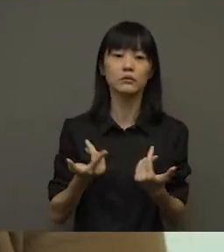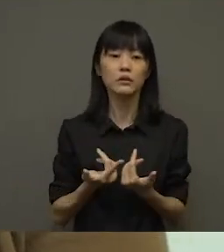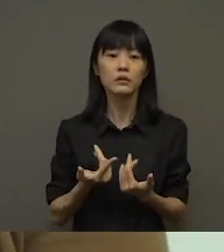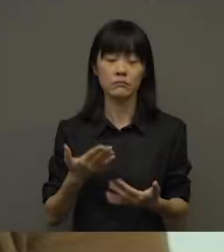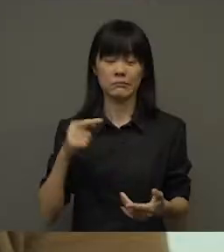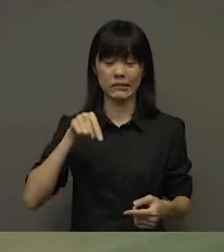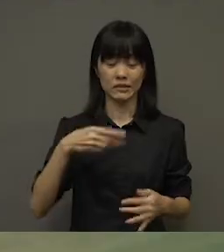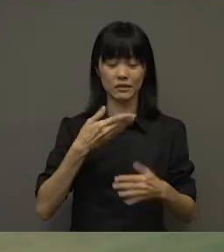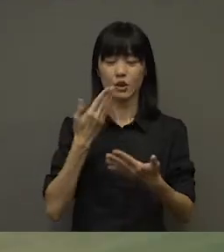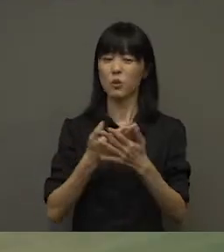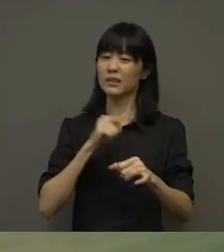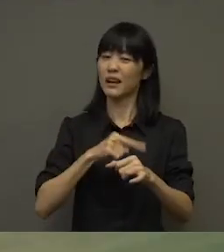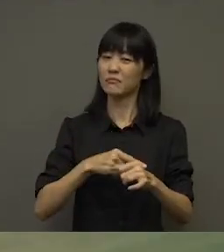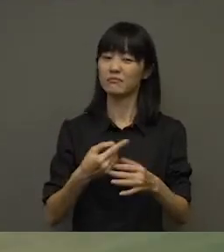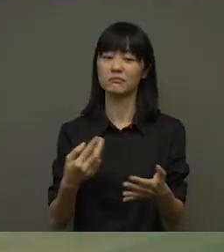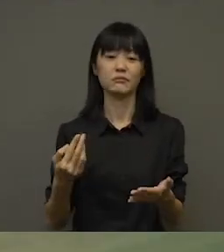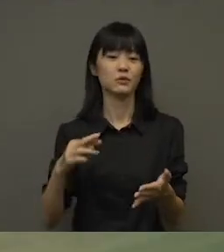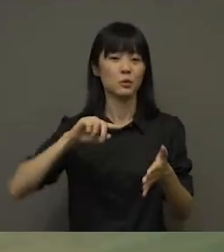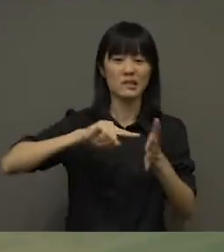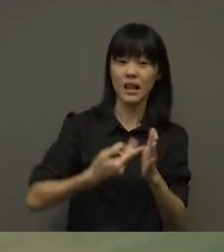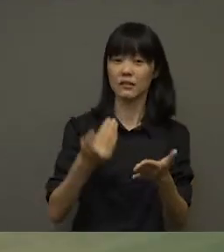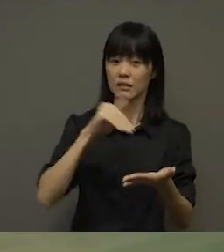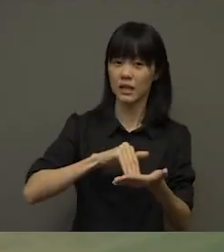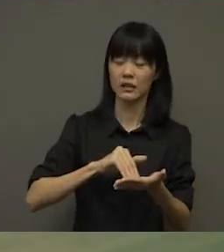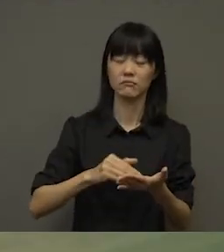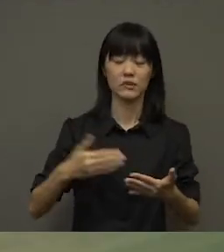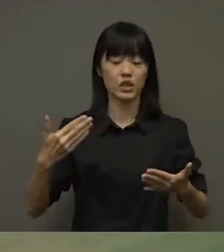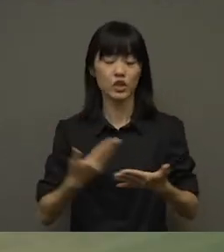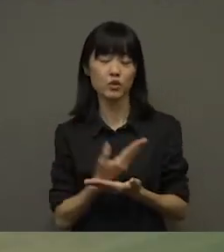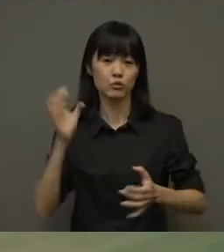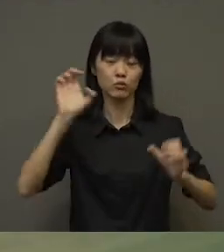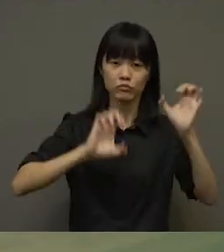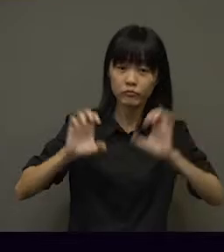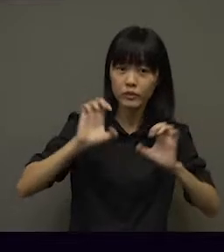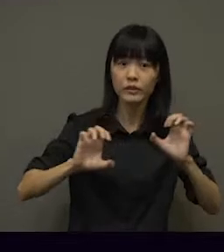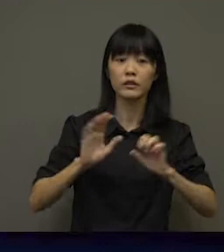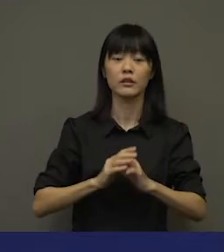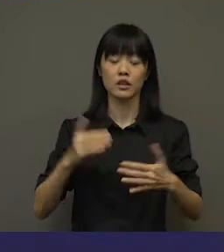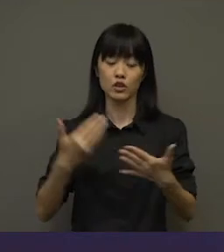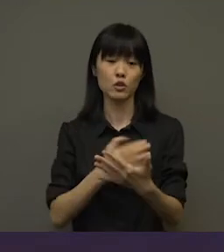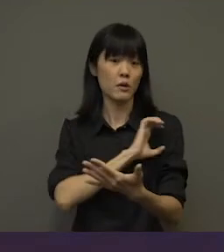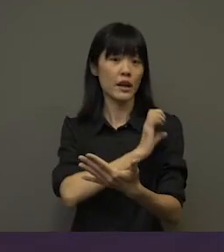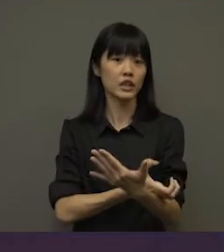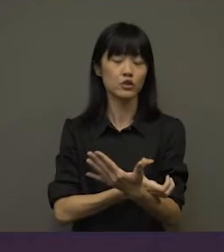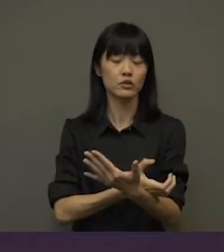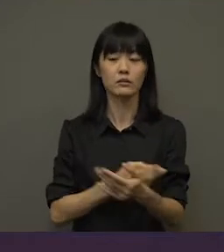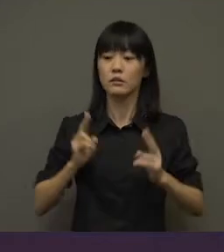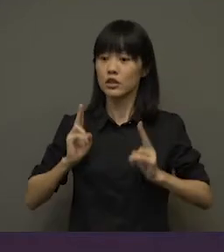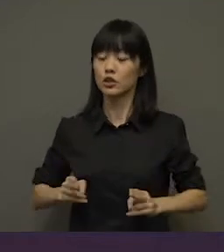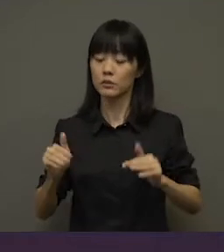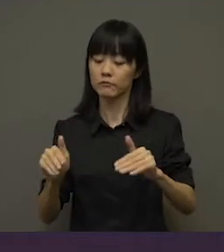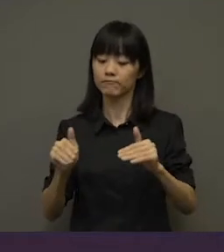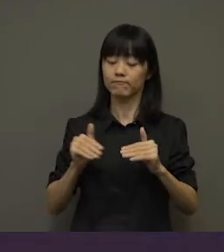for reset, revaluation and rejuvenation of ourselves and our planet. So while humans